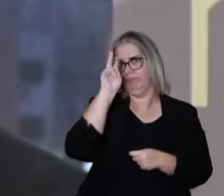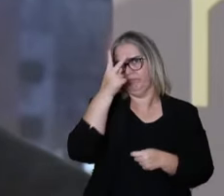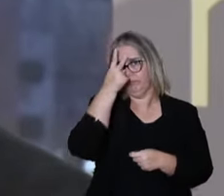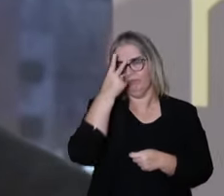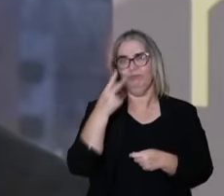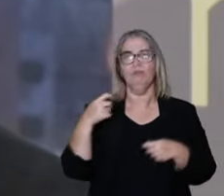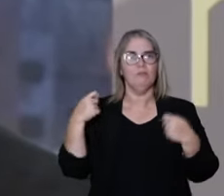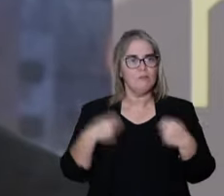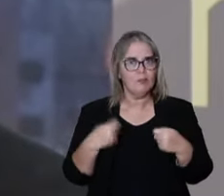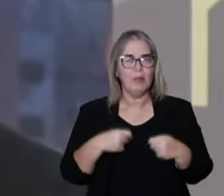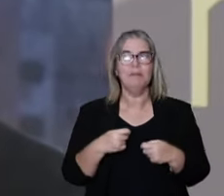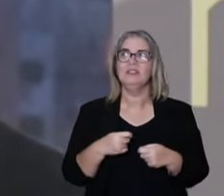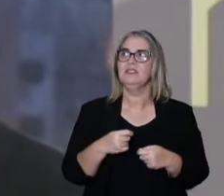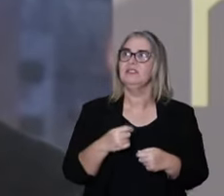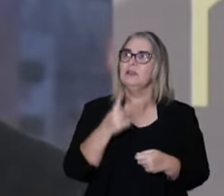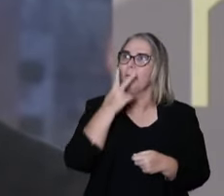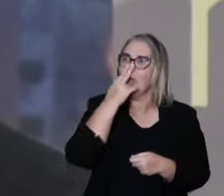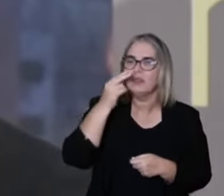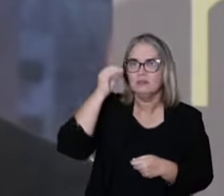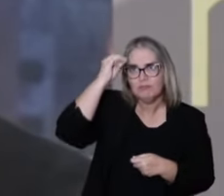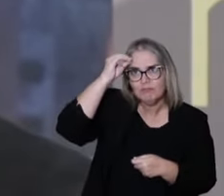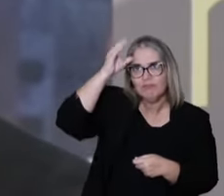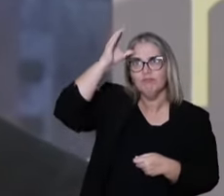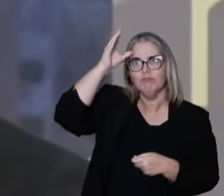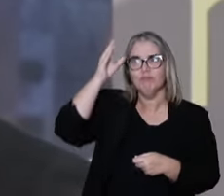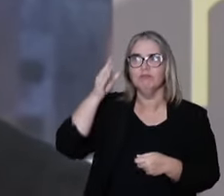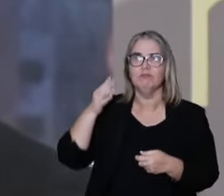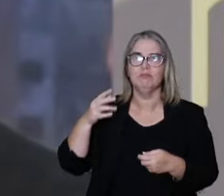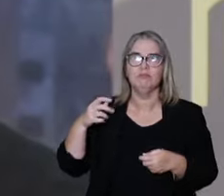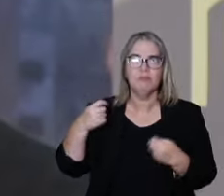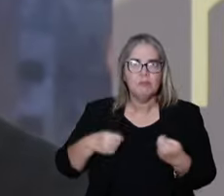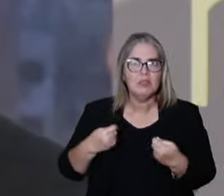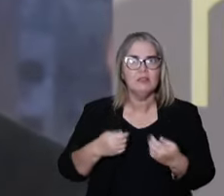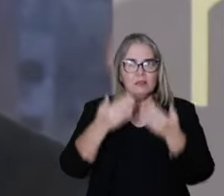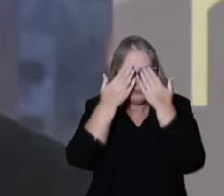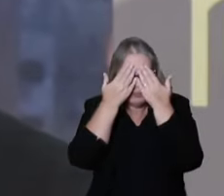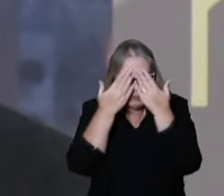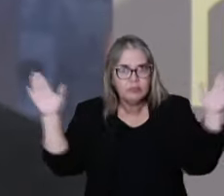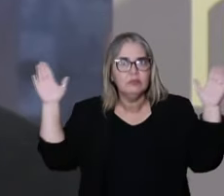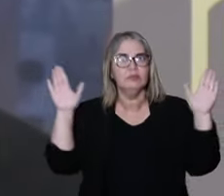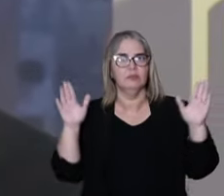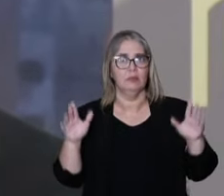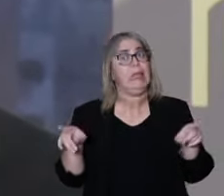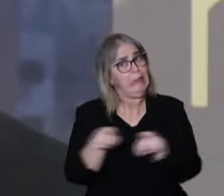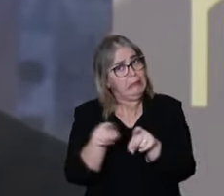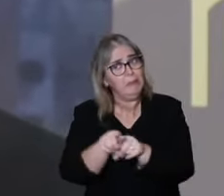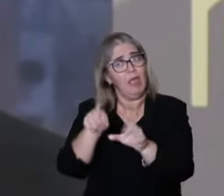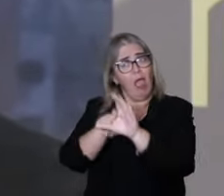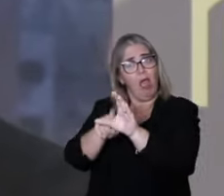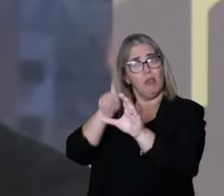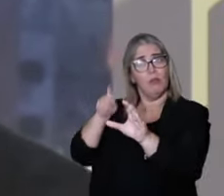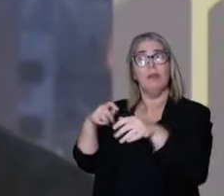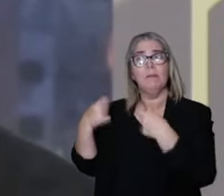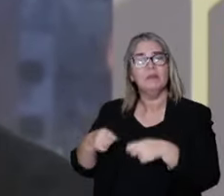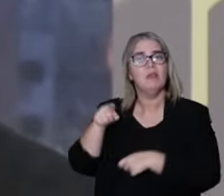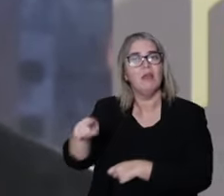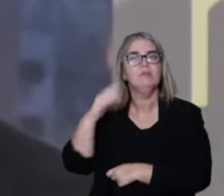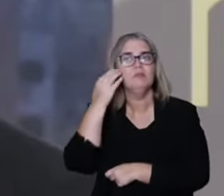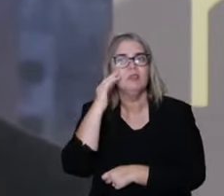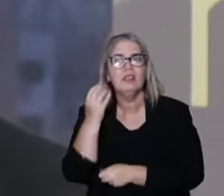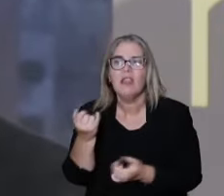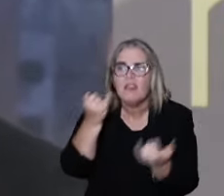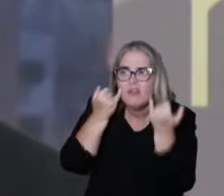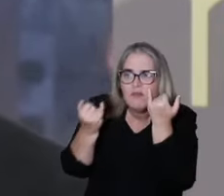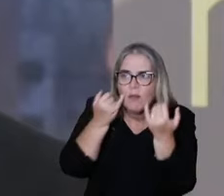health system to get this knowledge, even of the point of view of the autonomy of people,